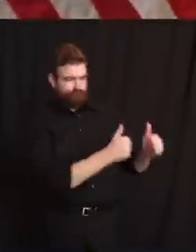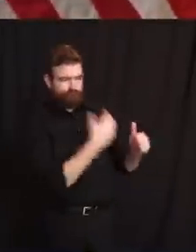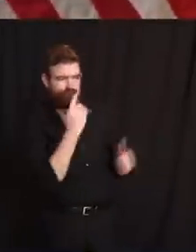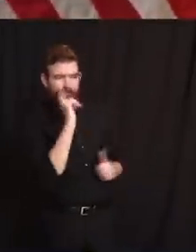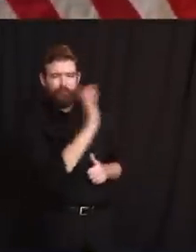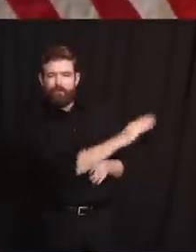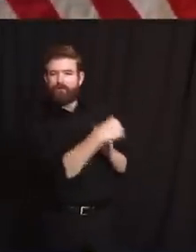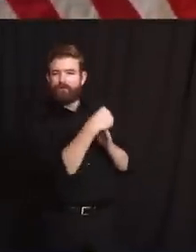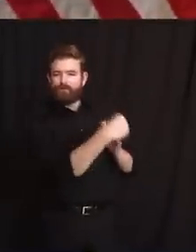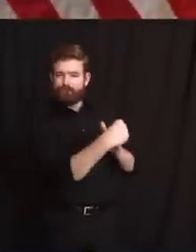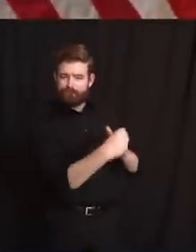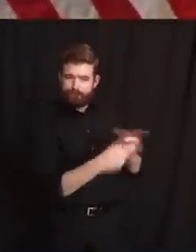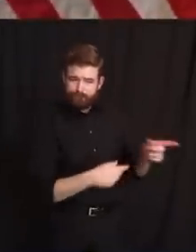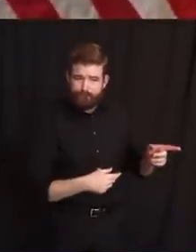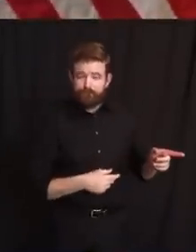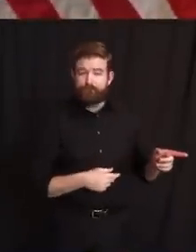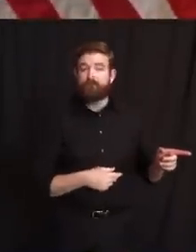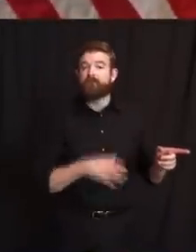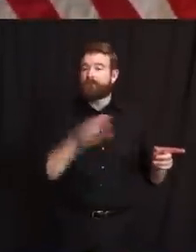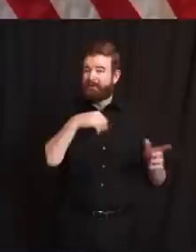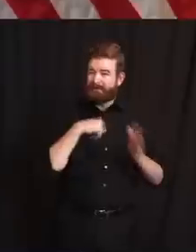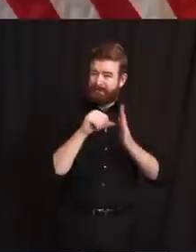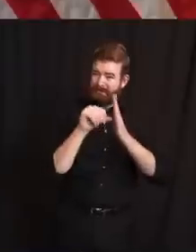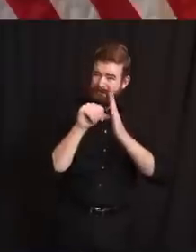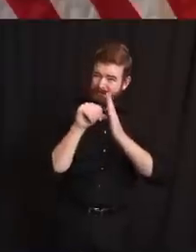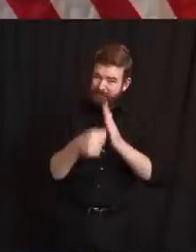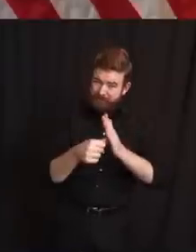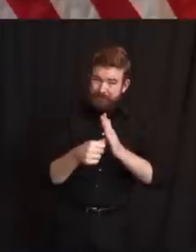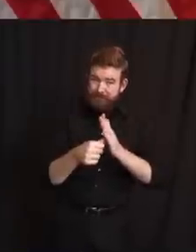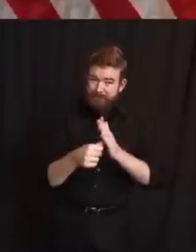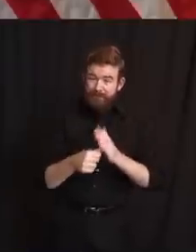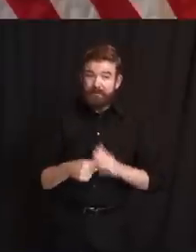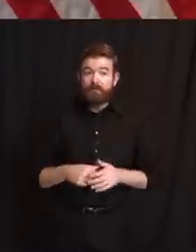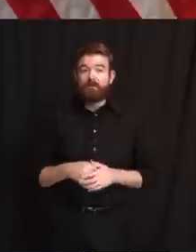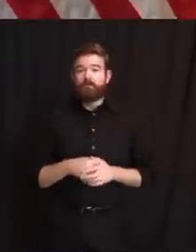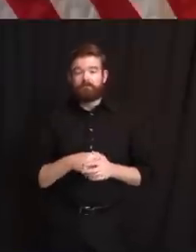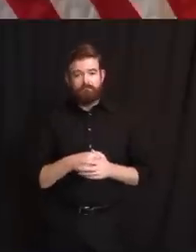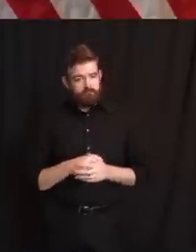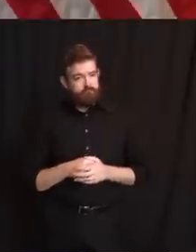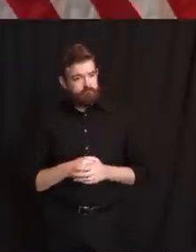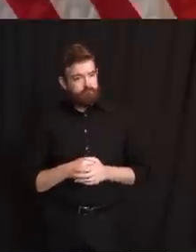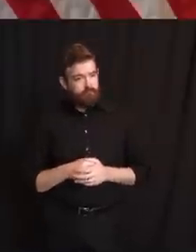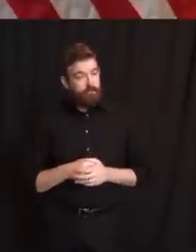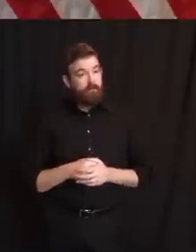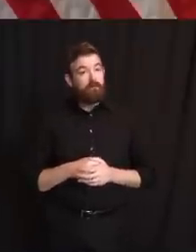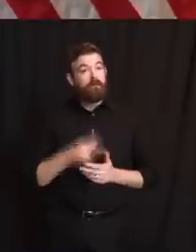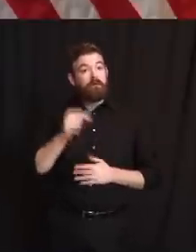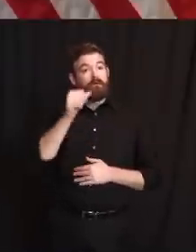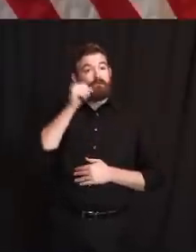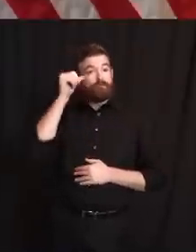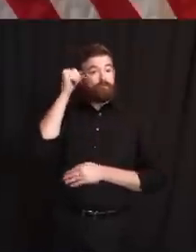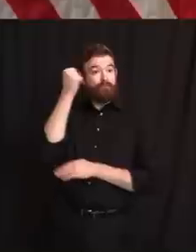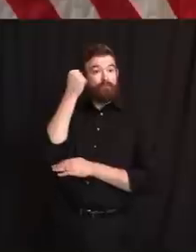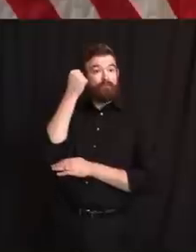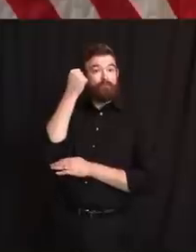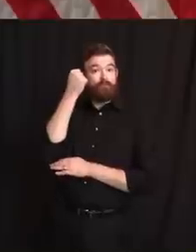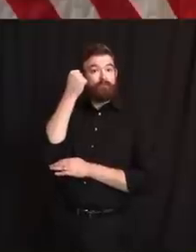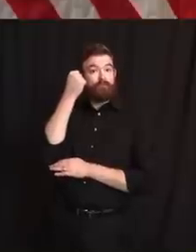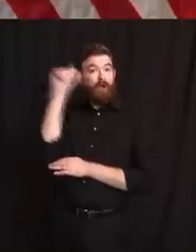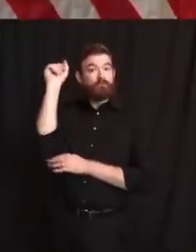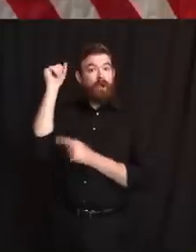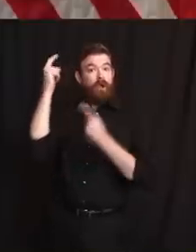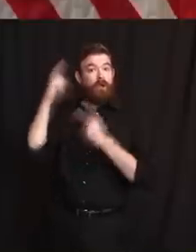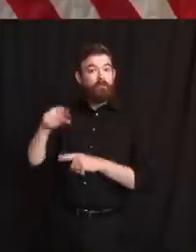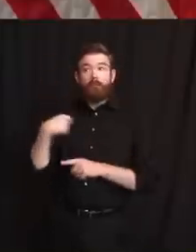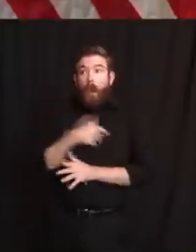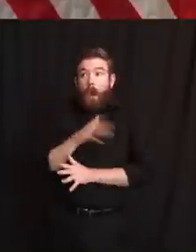underscore, we didn't just wake up, the Attorney General didn't wake up yesterday and decide to put these programs in place. These have been building for a long time,